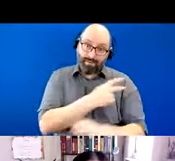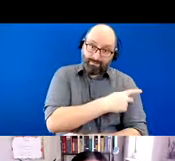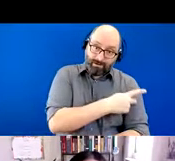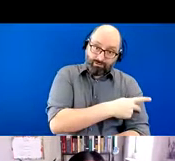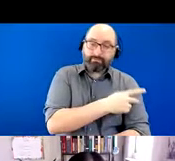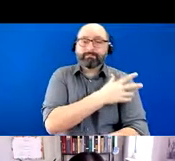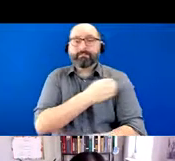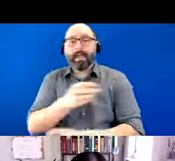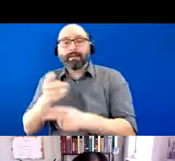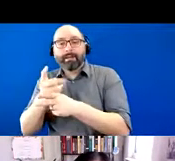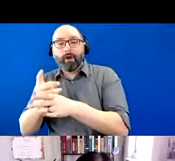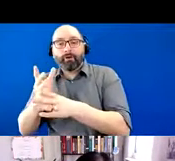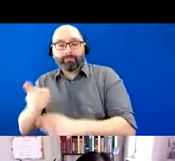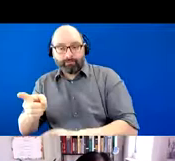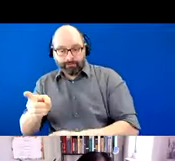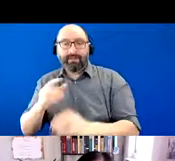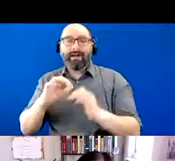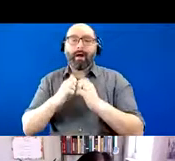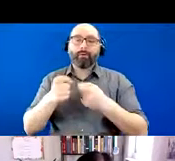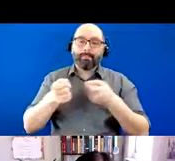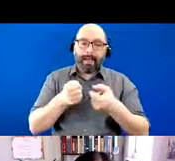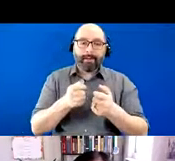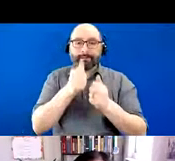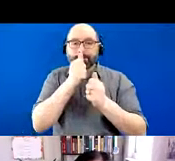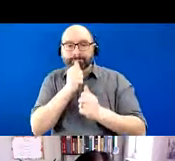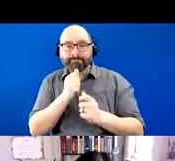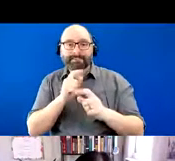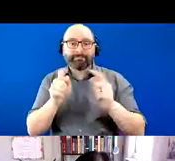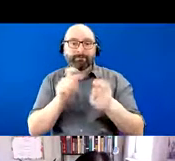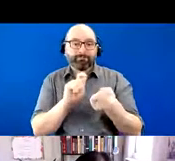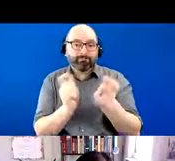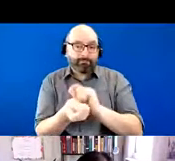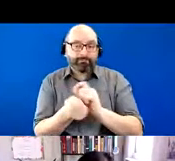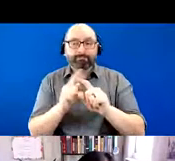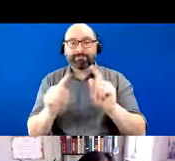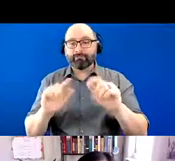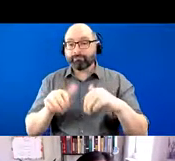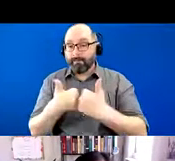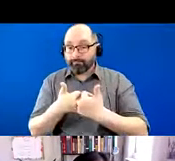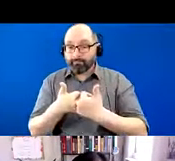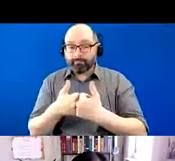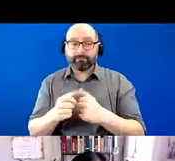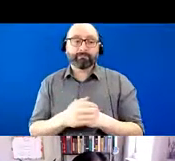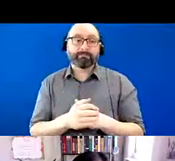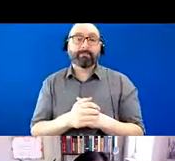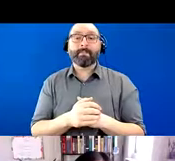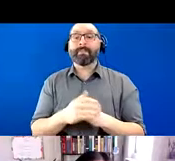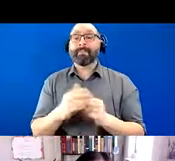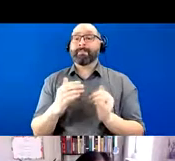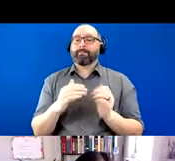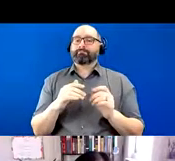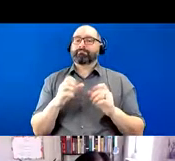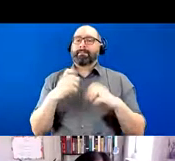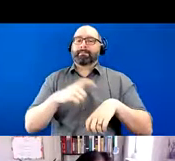on managing and coping with the different changes and potential challenges. We often refer to